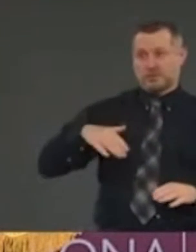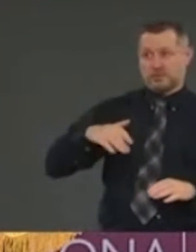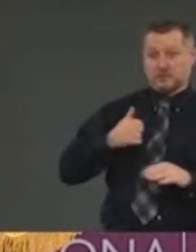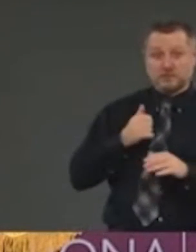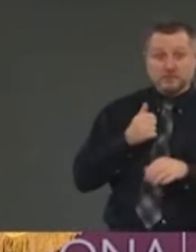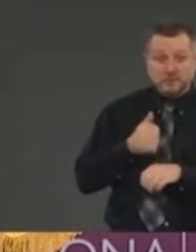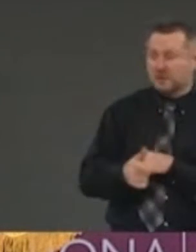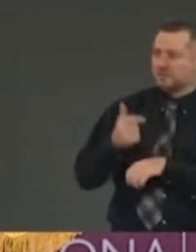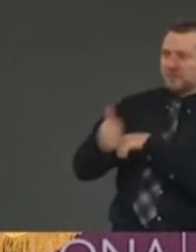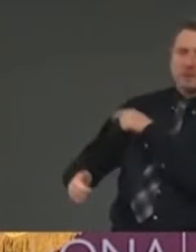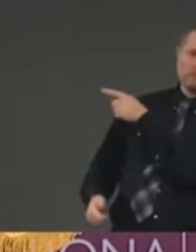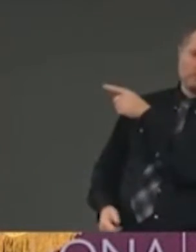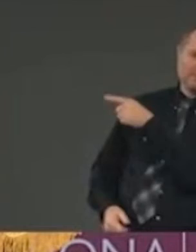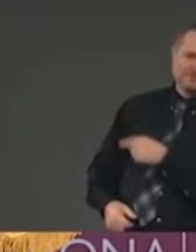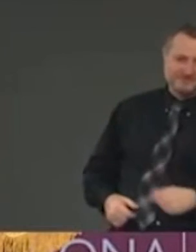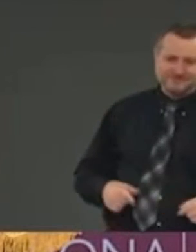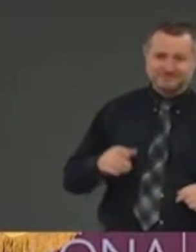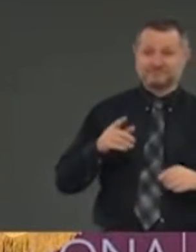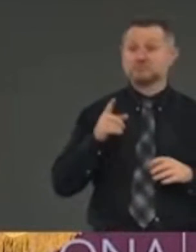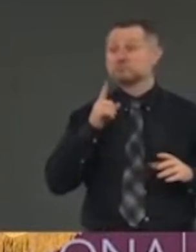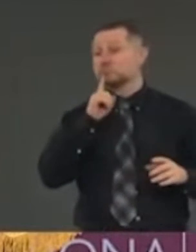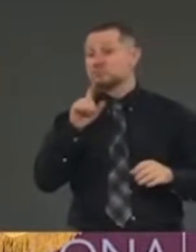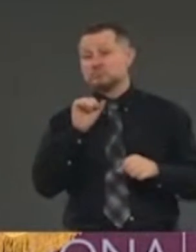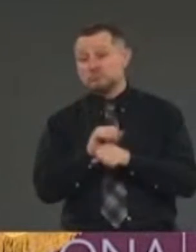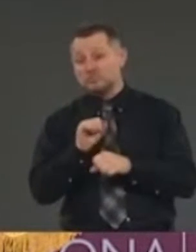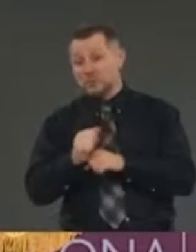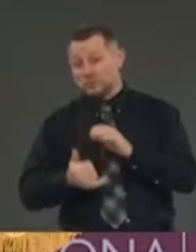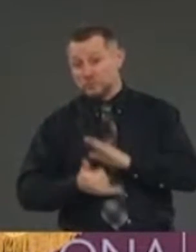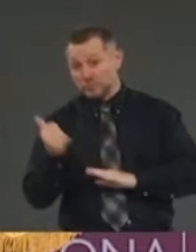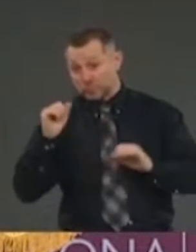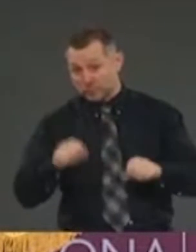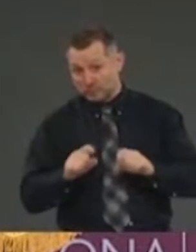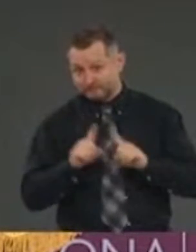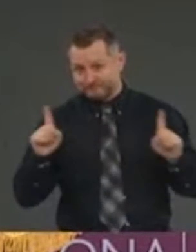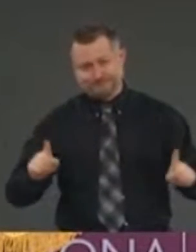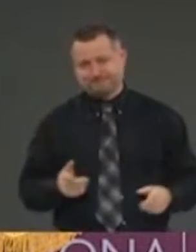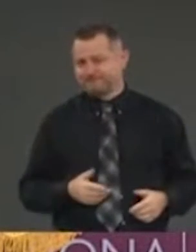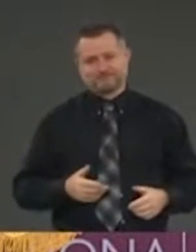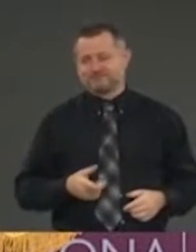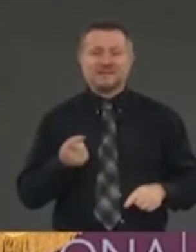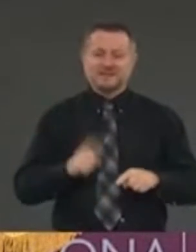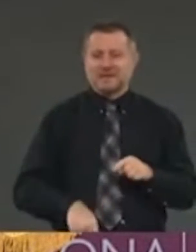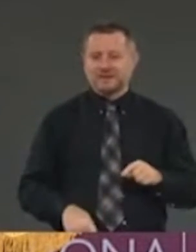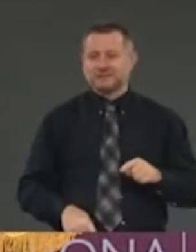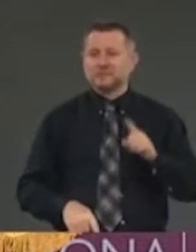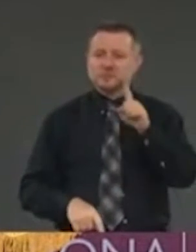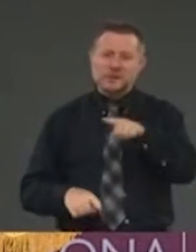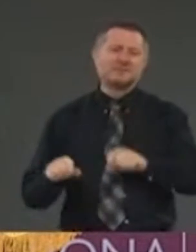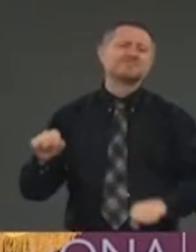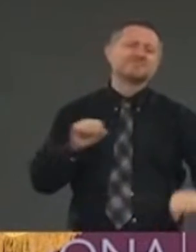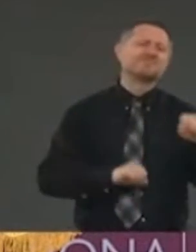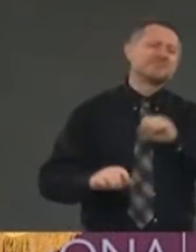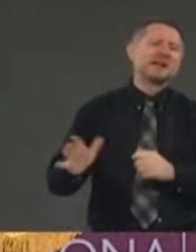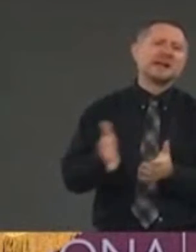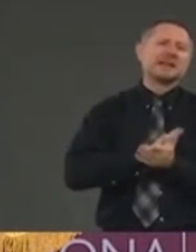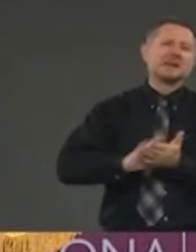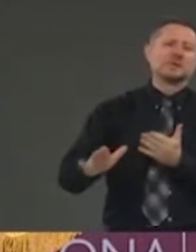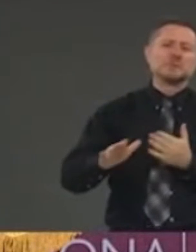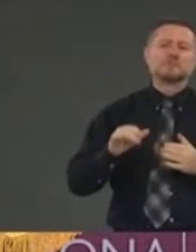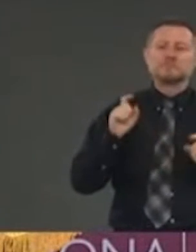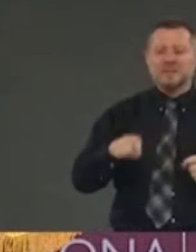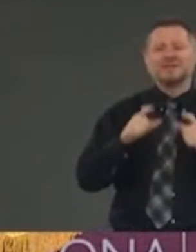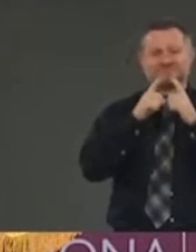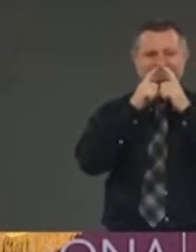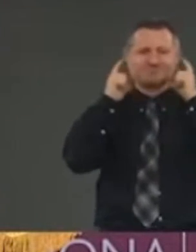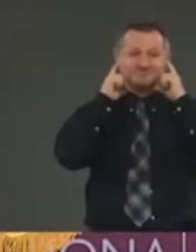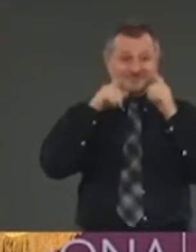So, they can't do strict social distancing, but they can do the cleaning protocol, the disinfecting protocol. You have to wear a mask. You have